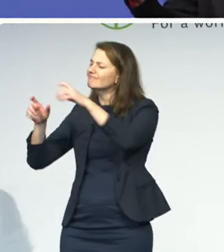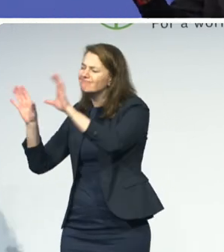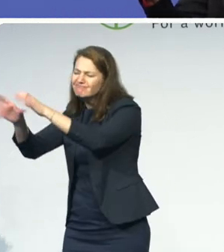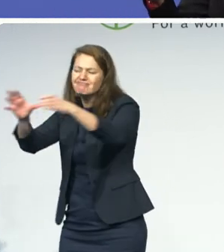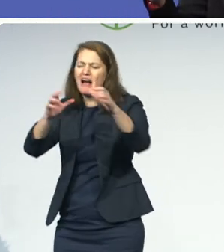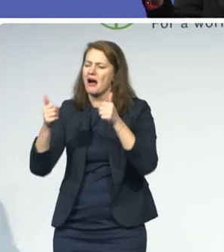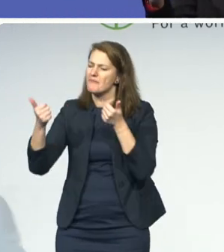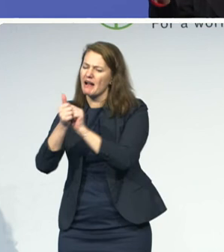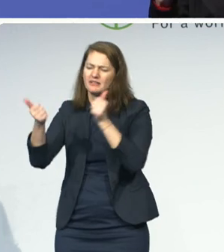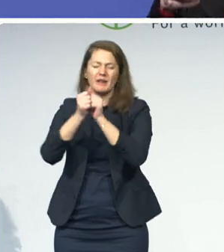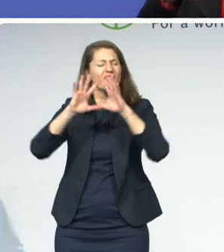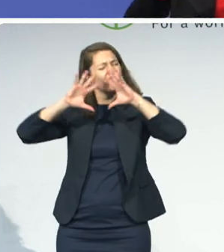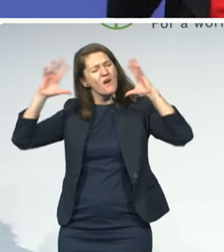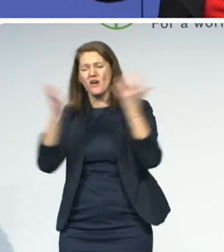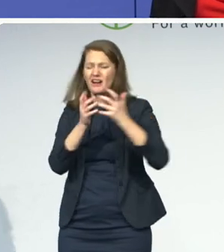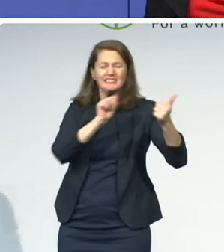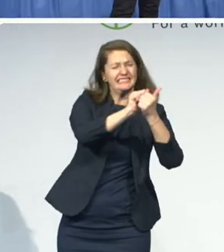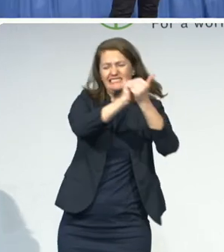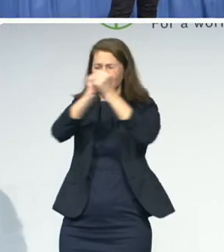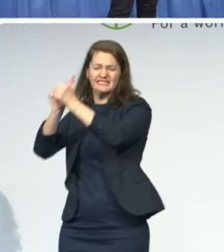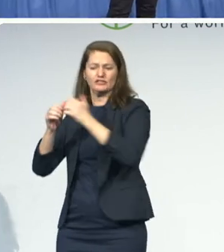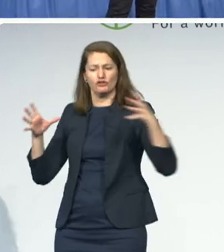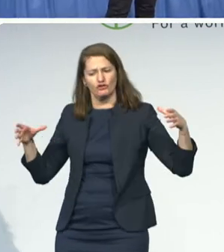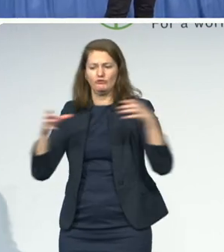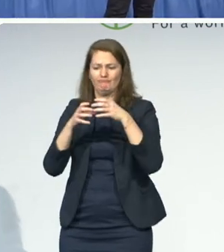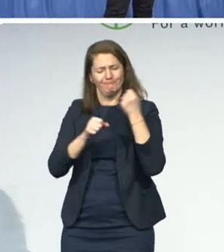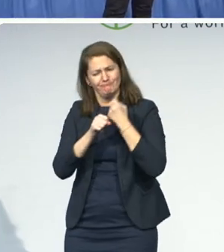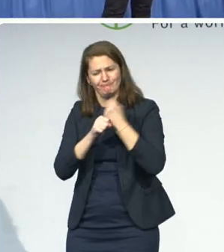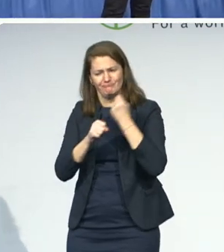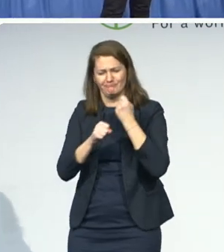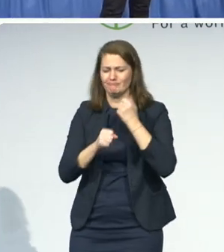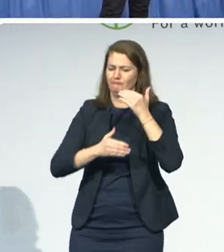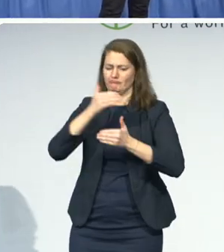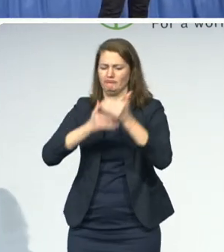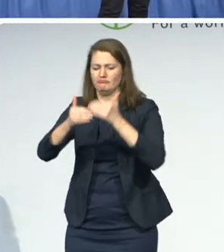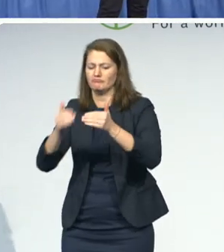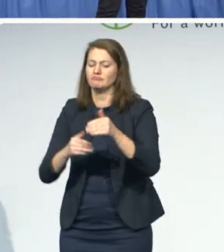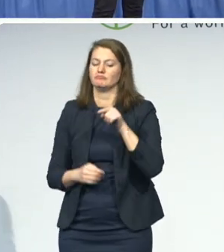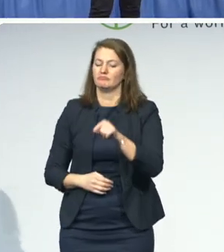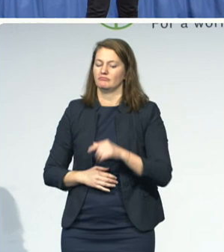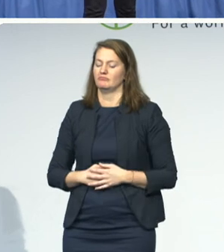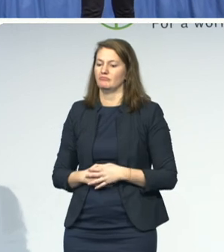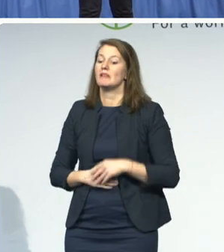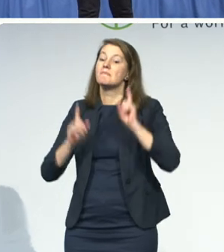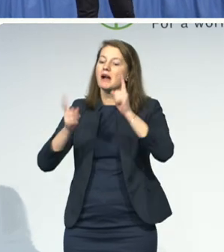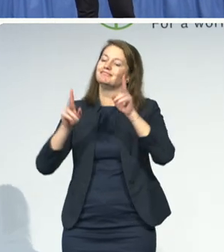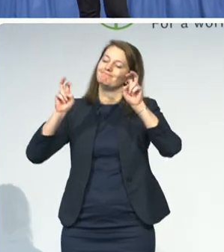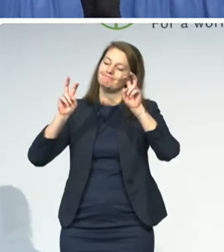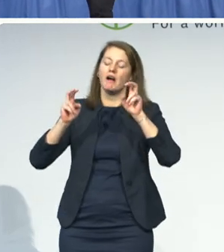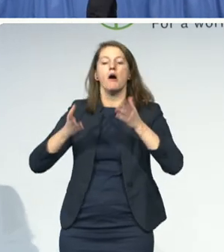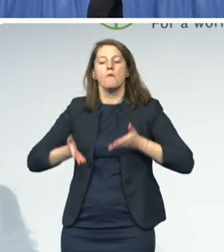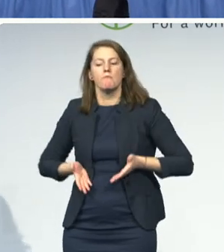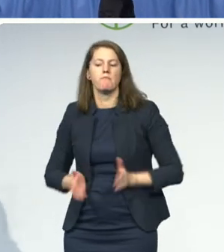certification to say, you know what, if it passes these tests, it gets certified as accessible, and then when a school